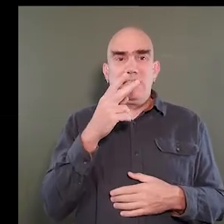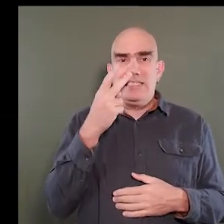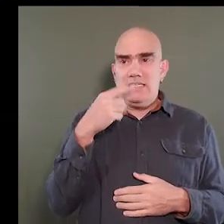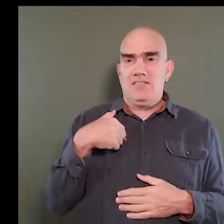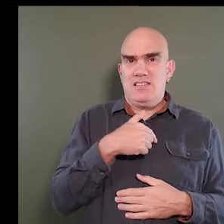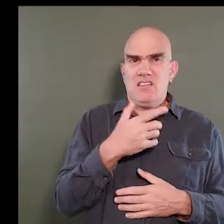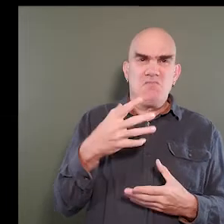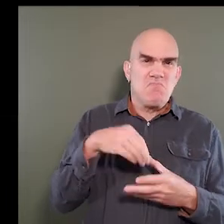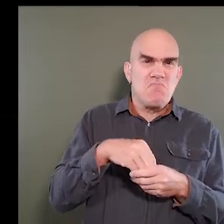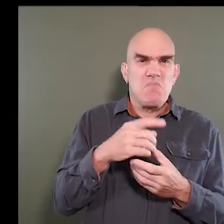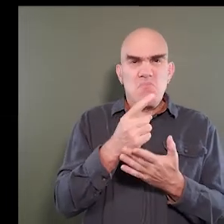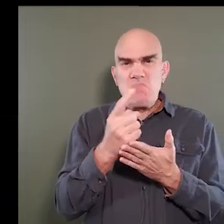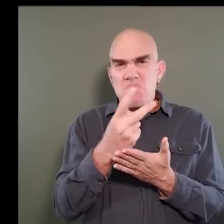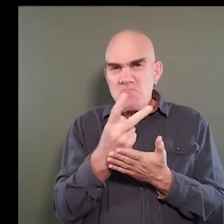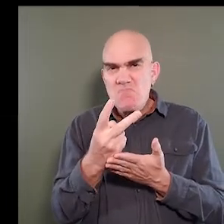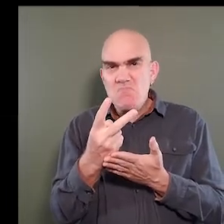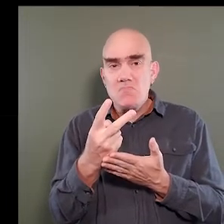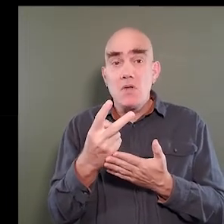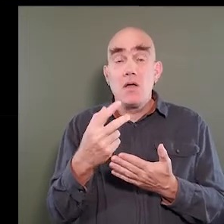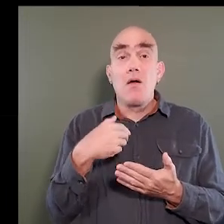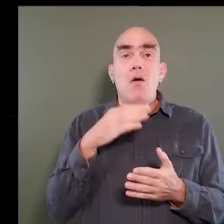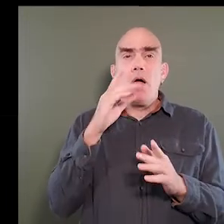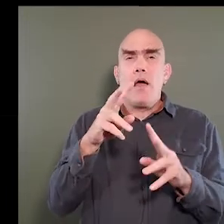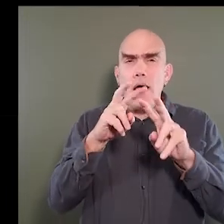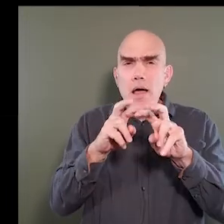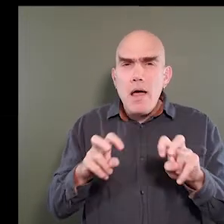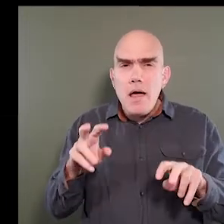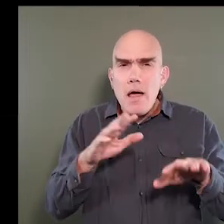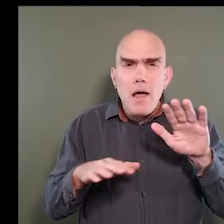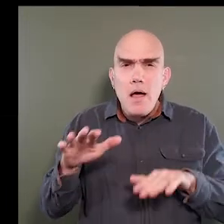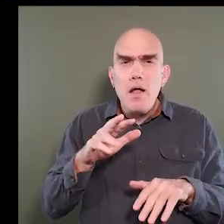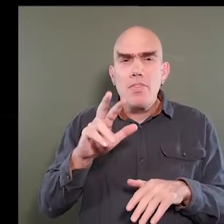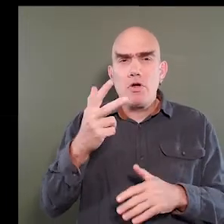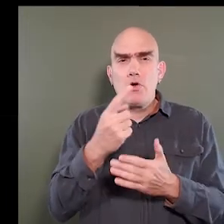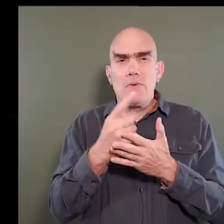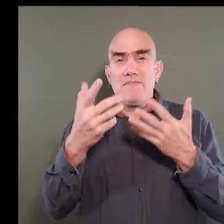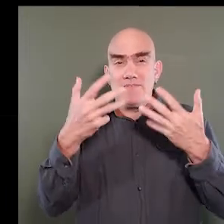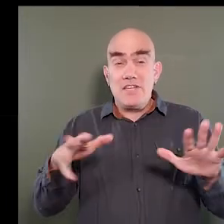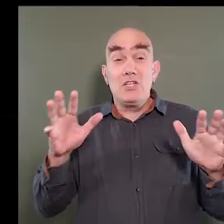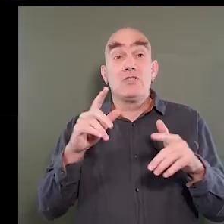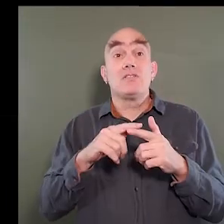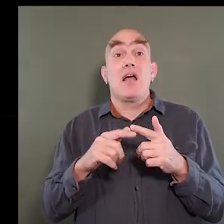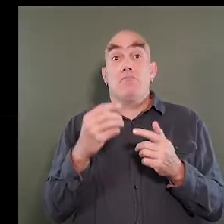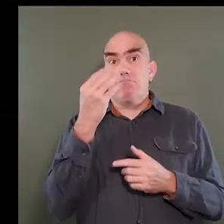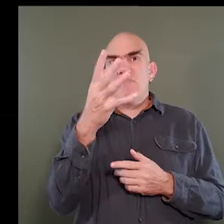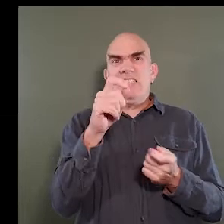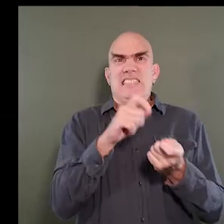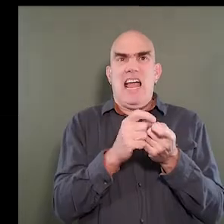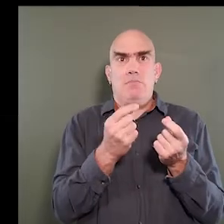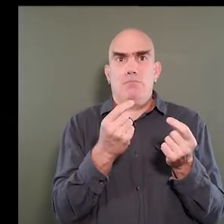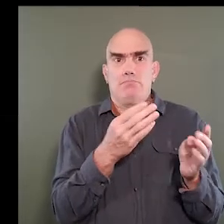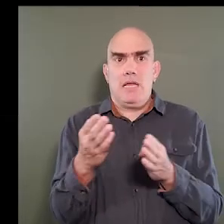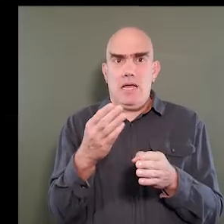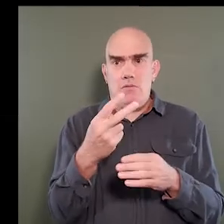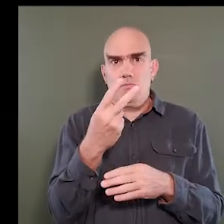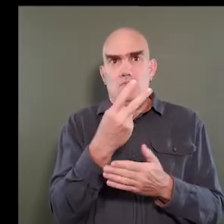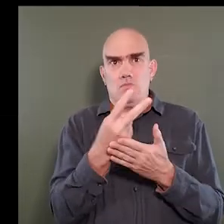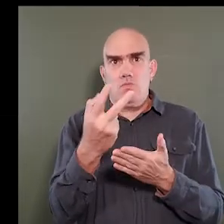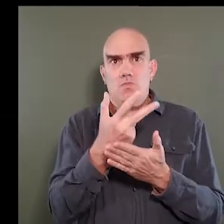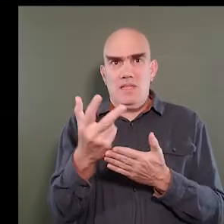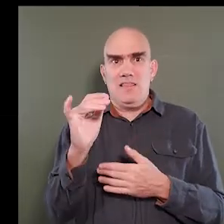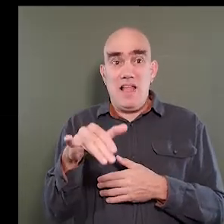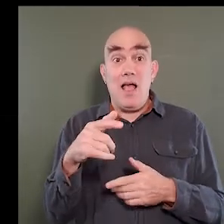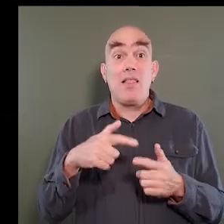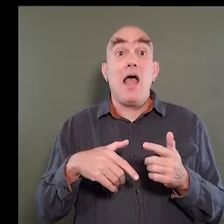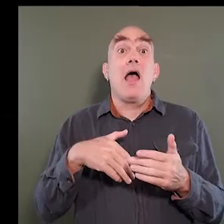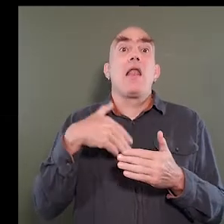a week or two weeks, and we'll get our assessment done in another week, and you'll know exactly what's happening within two to three weeks. Now, from then on comes